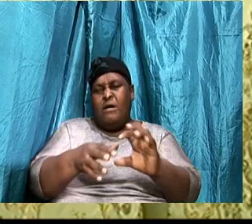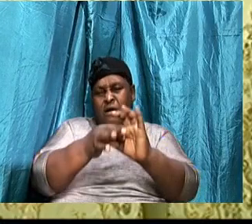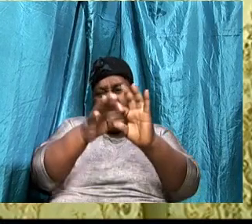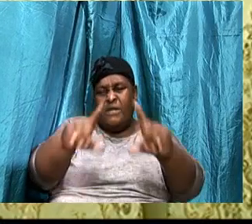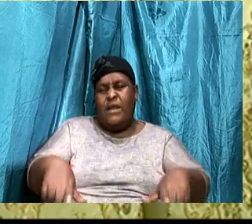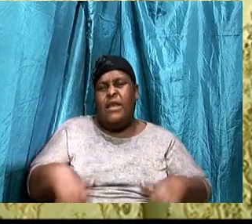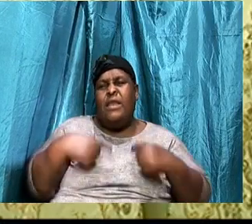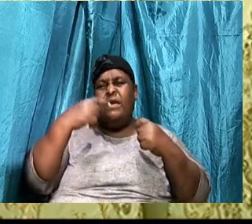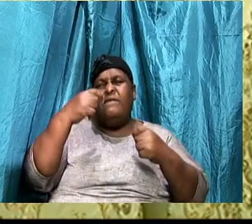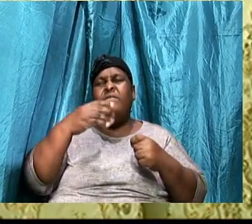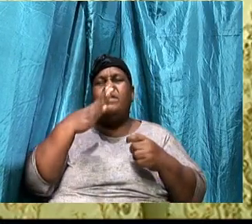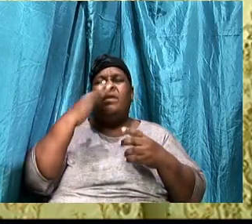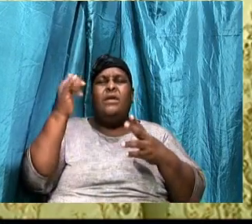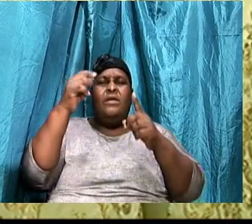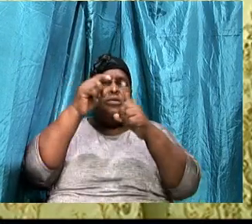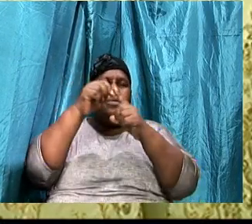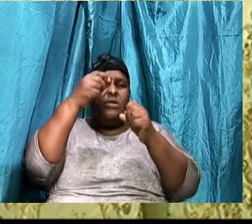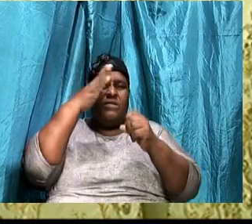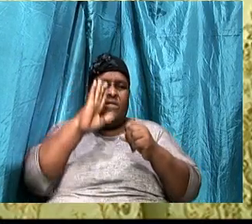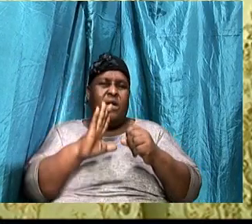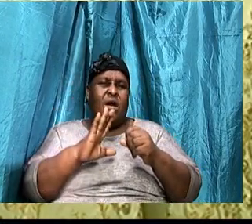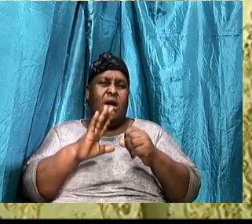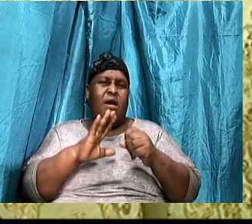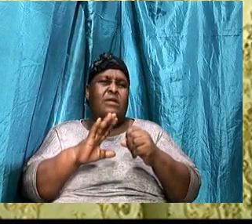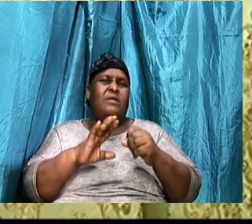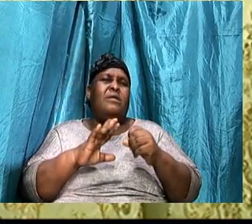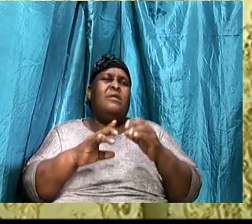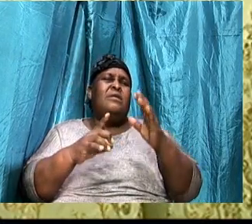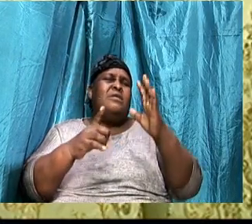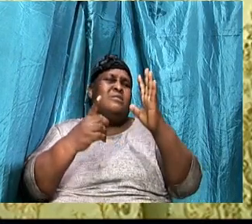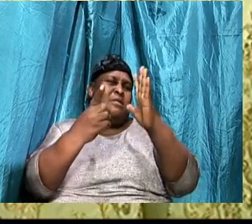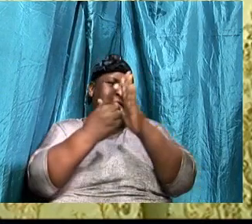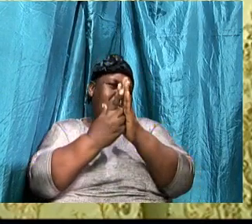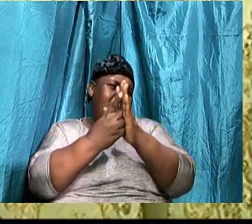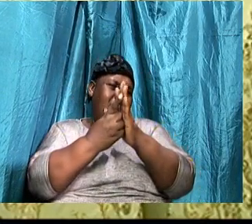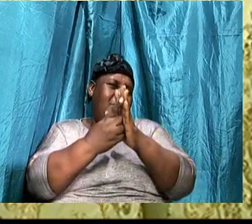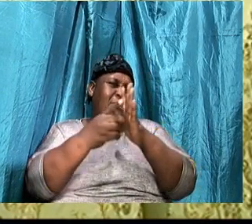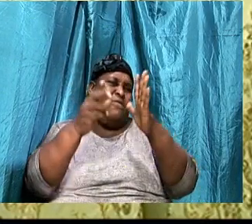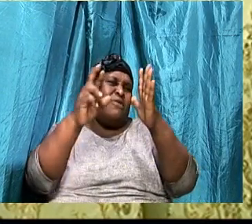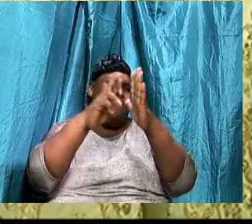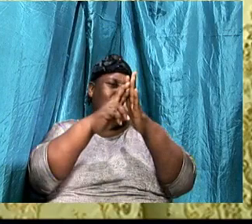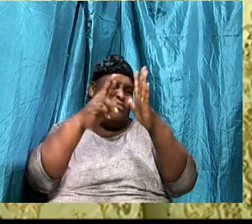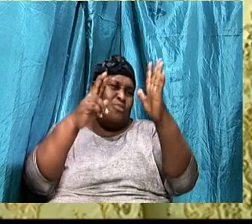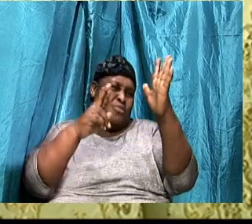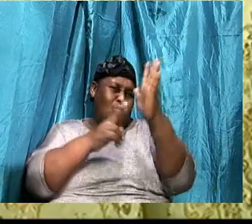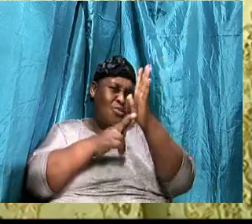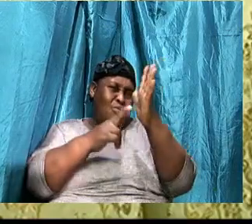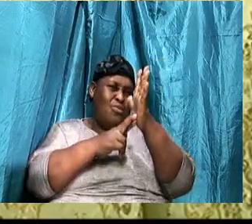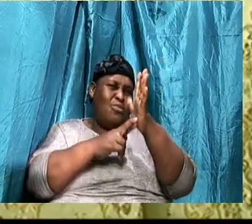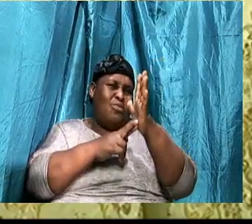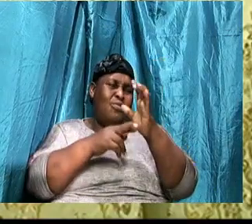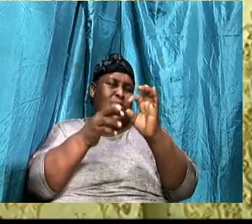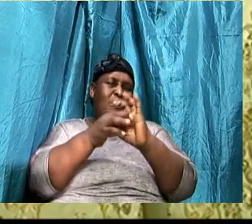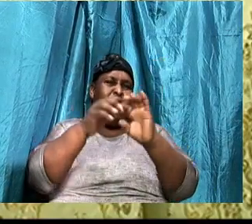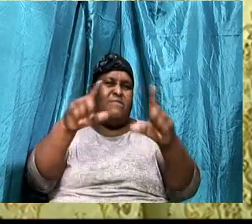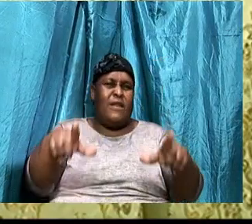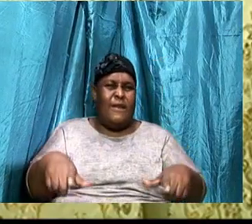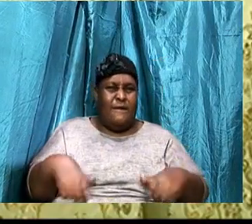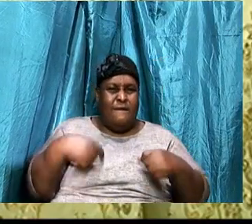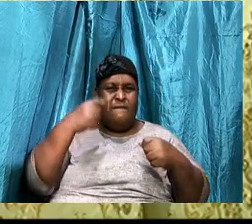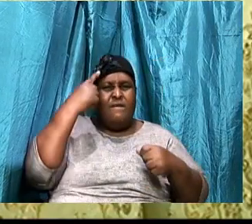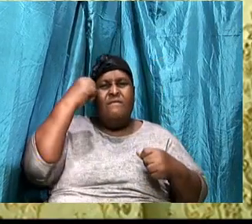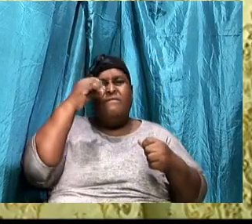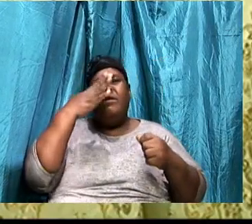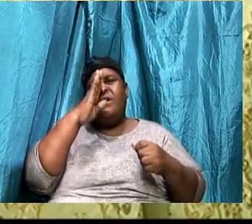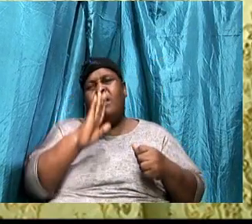standard of not living in fear and doubt. Because God has not given us a spirit of fear. But of power and love and of